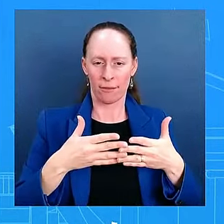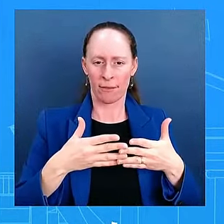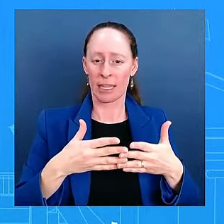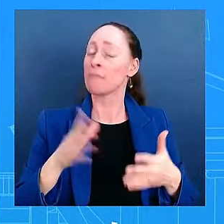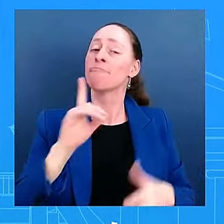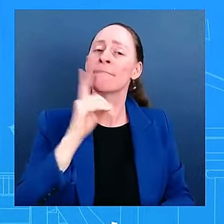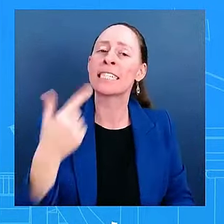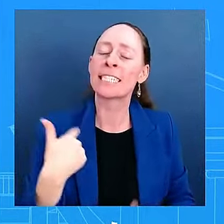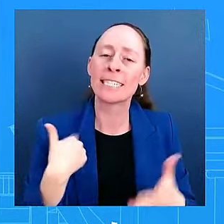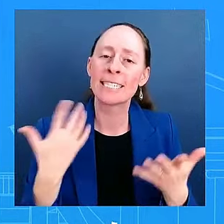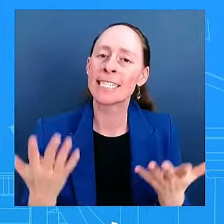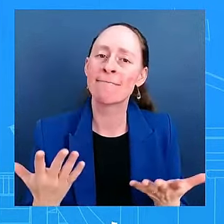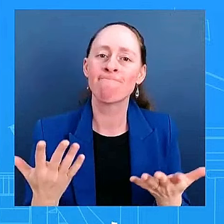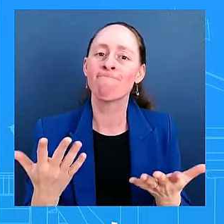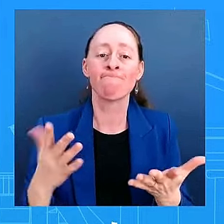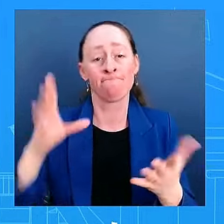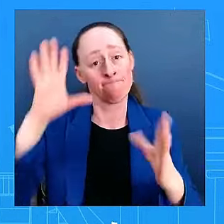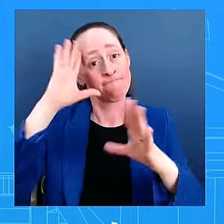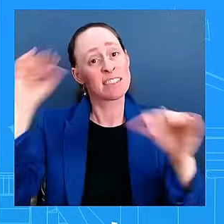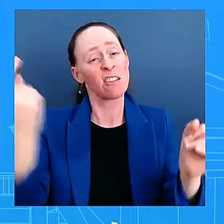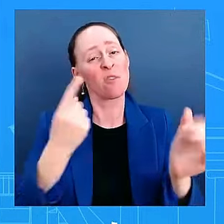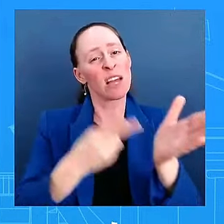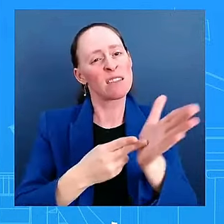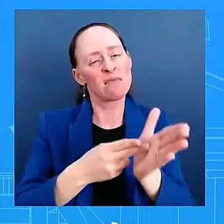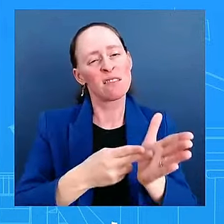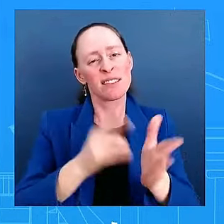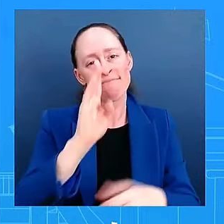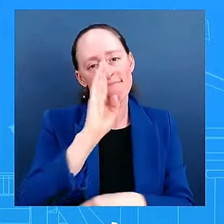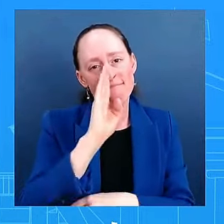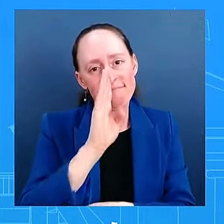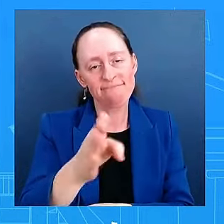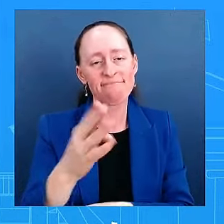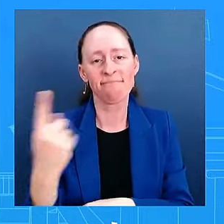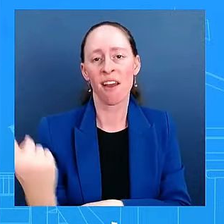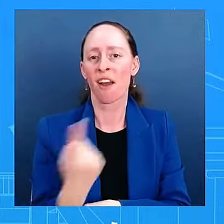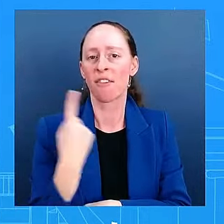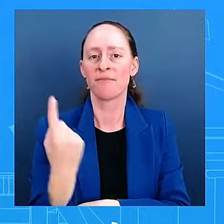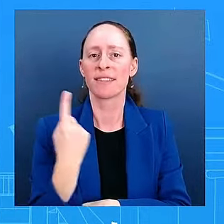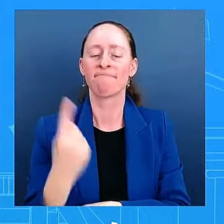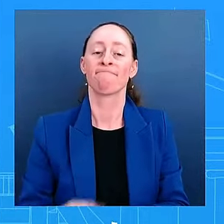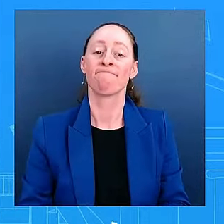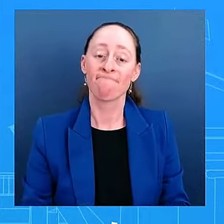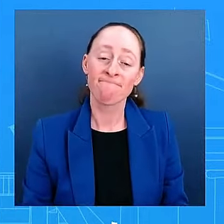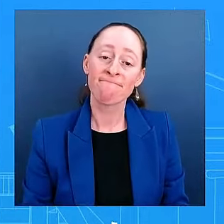being very clear here, right? The outcome was not what we wanted.